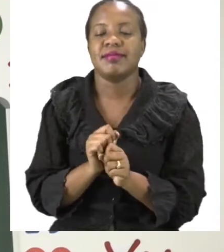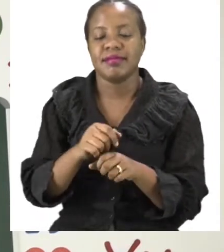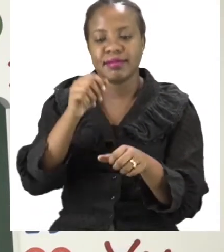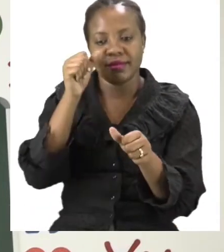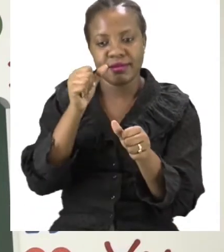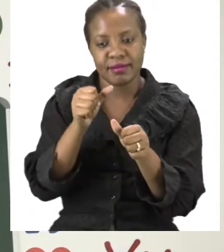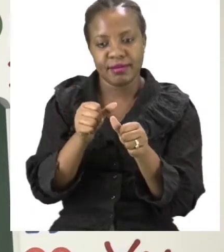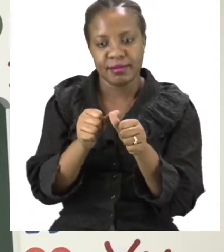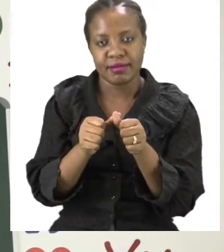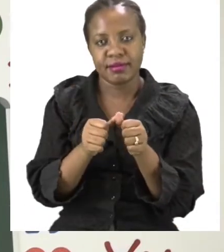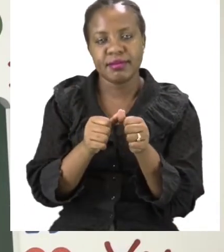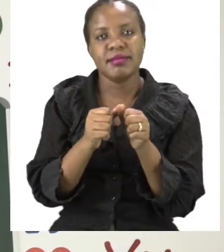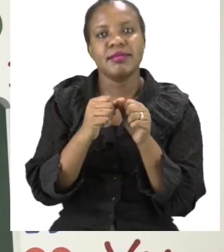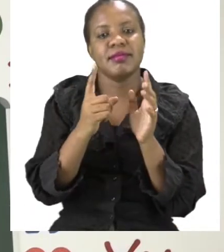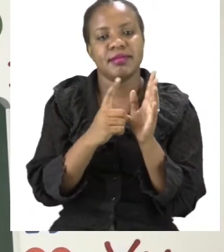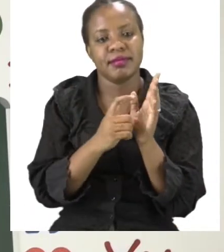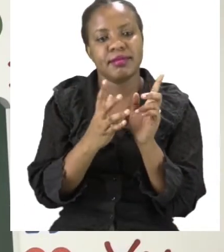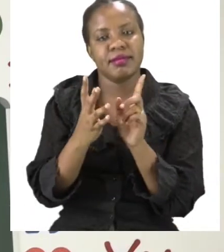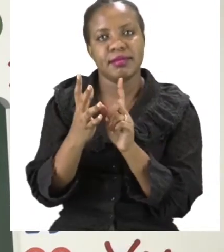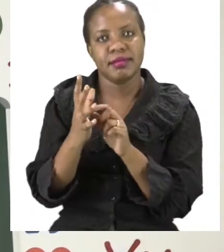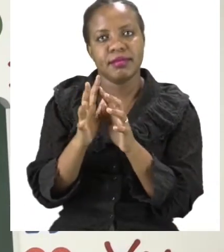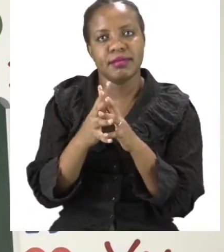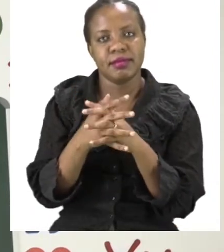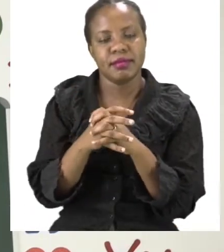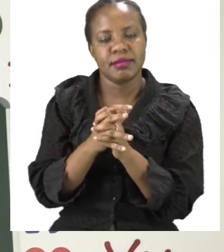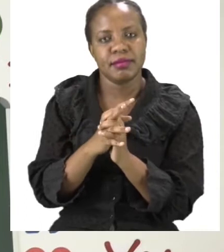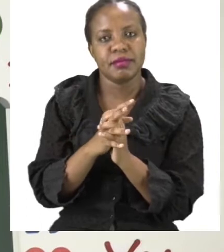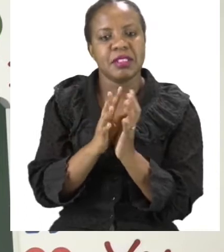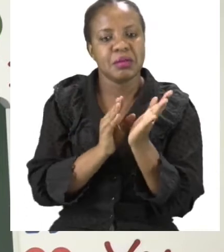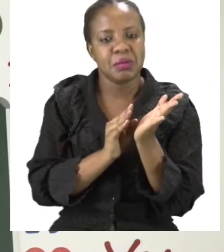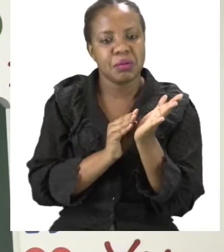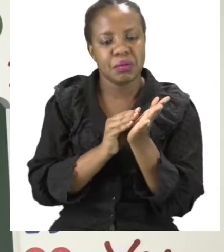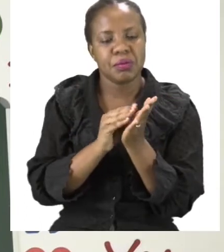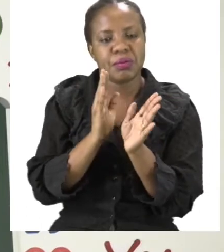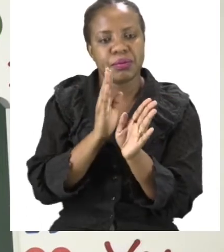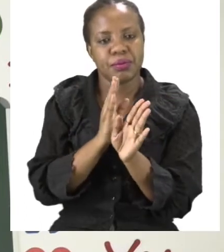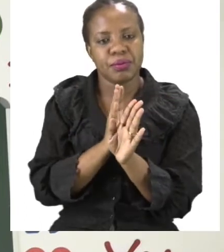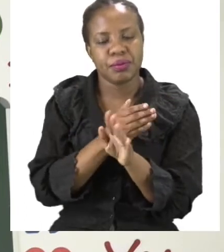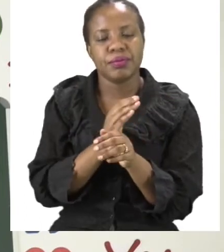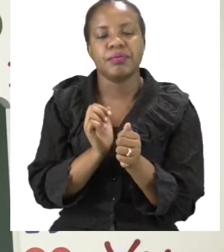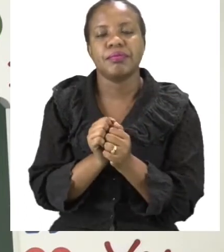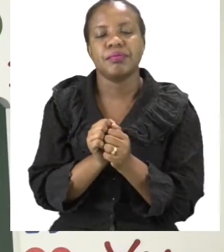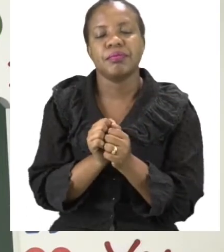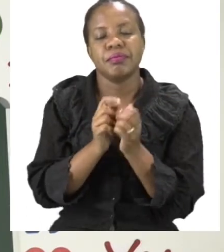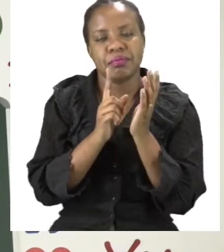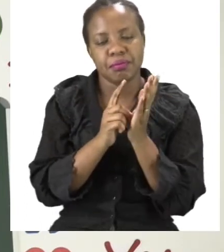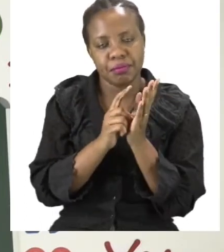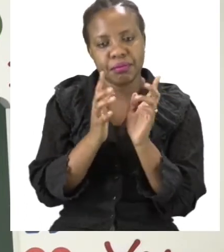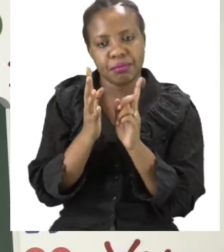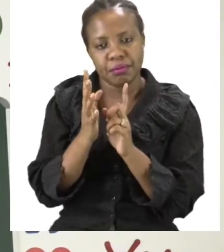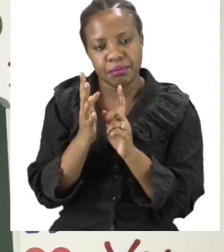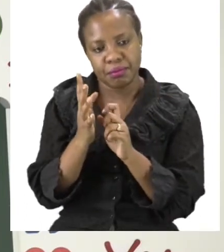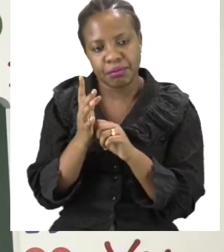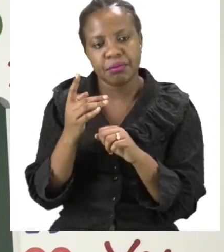sanitizing we are trying to kill as much germs as possible. So make sure that you sanitize every time